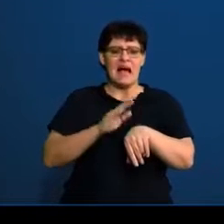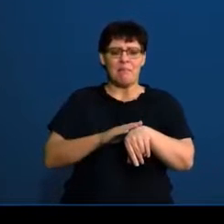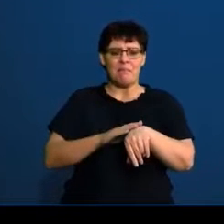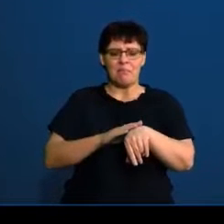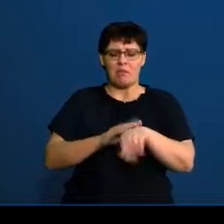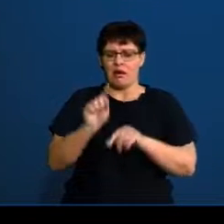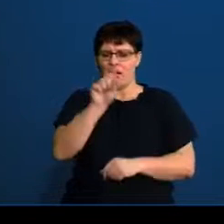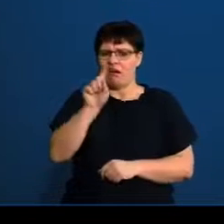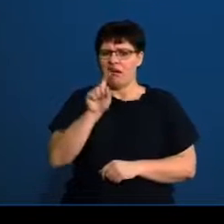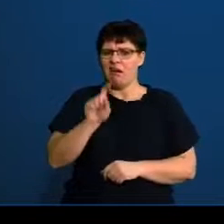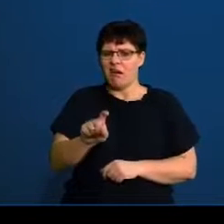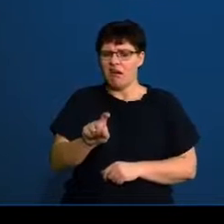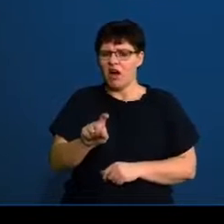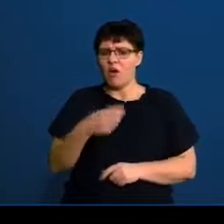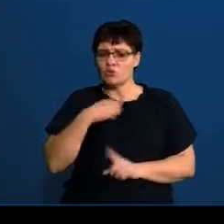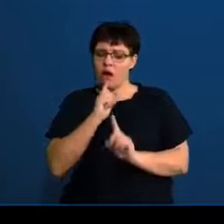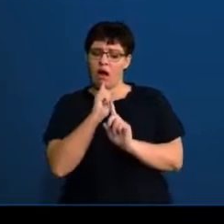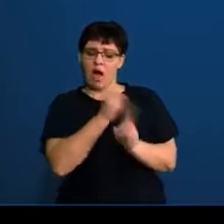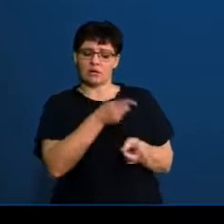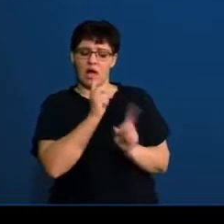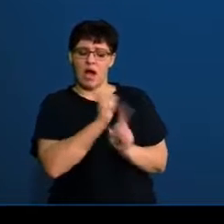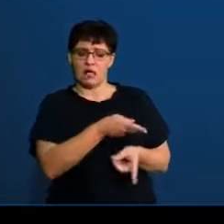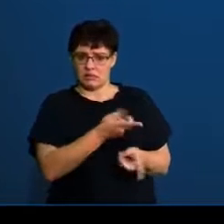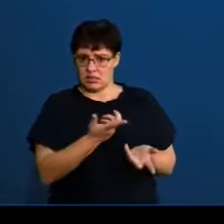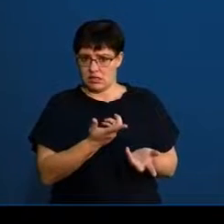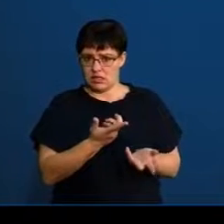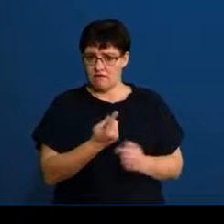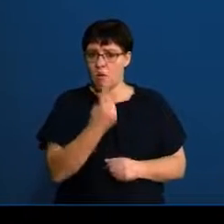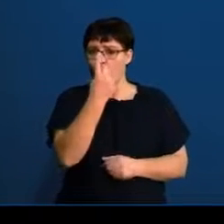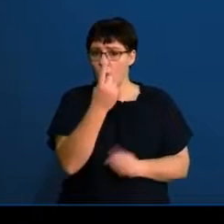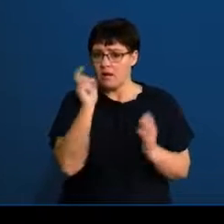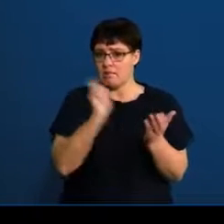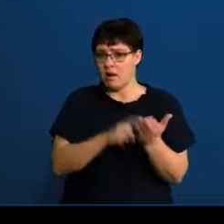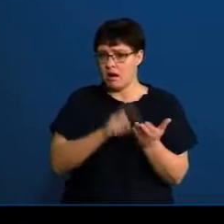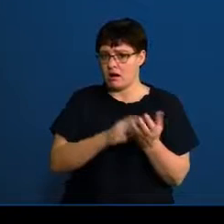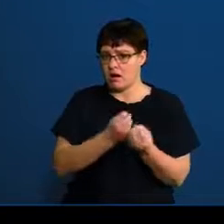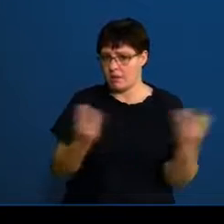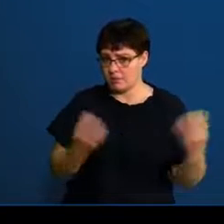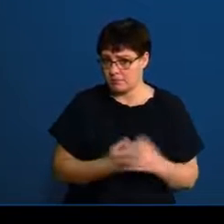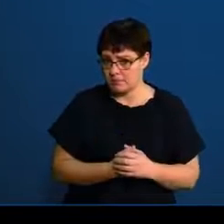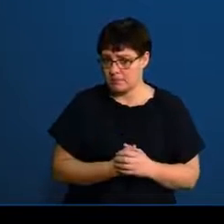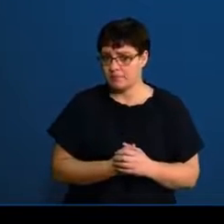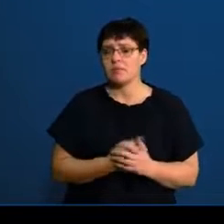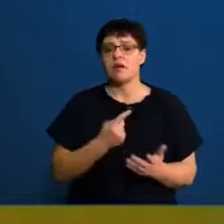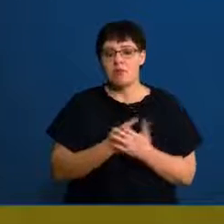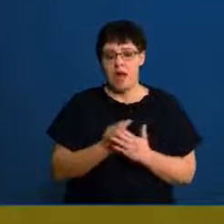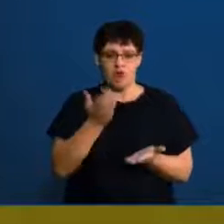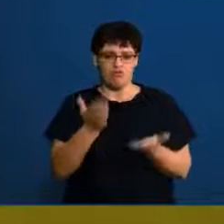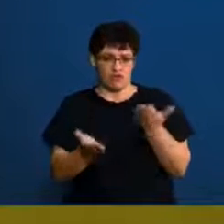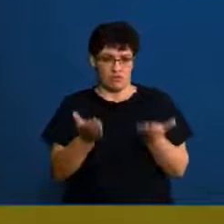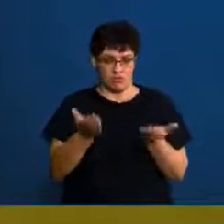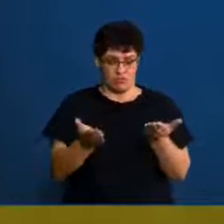my question mark, that's my minutes. Now how long? I've got for one mark. I'm going to work out of this as a ratio